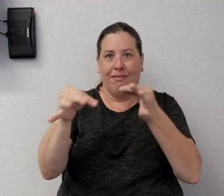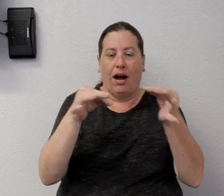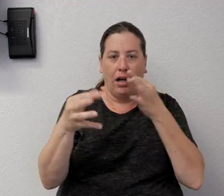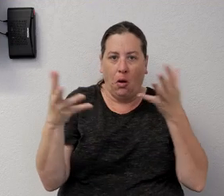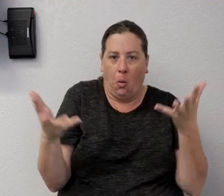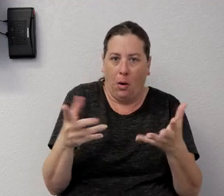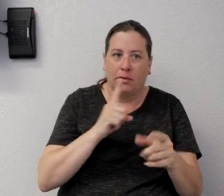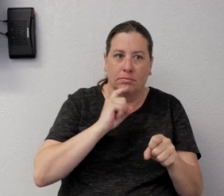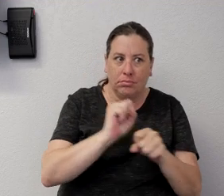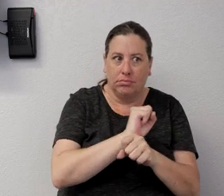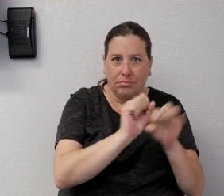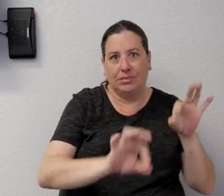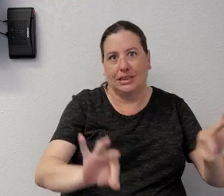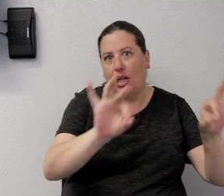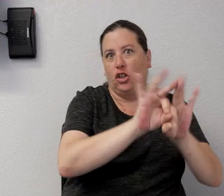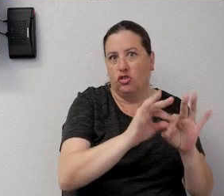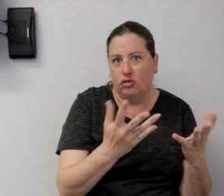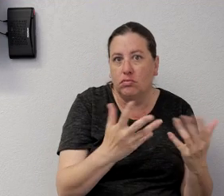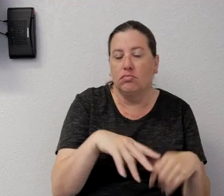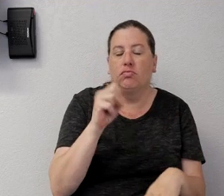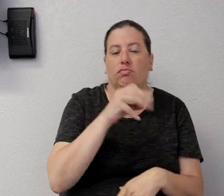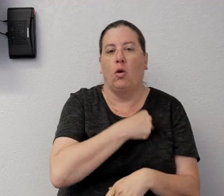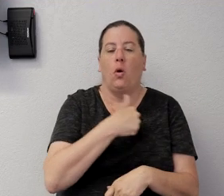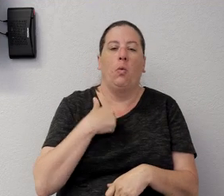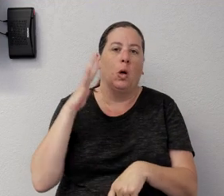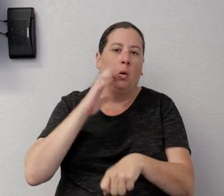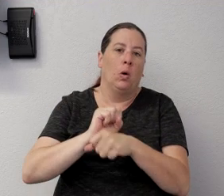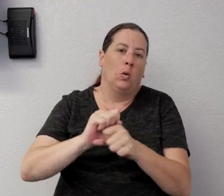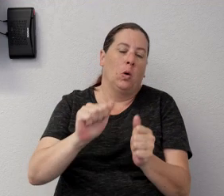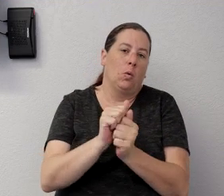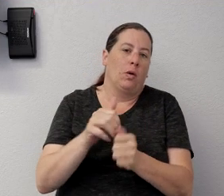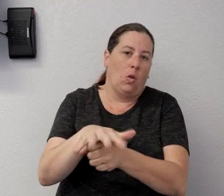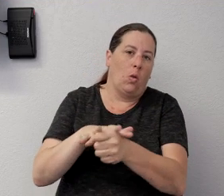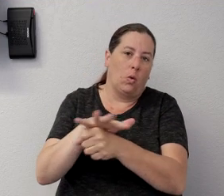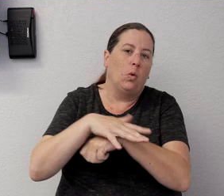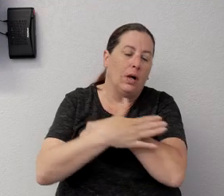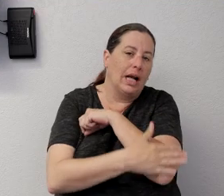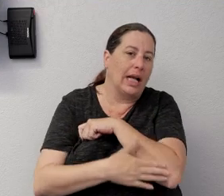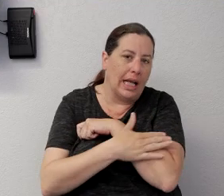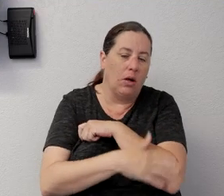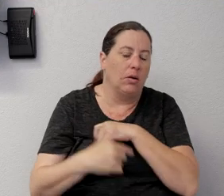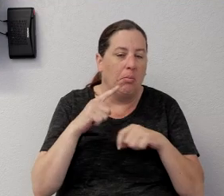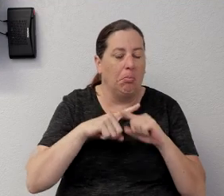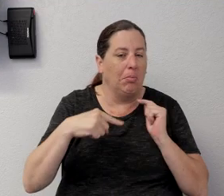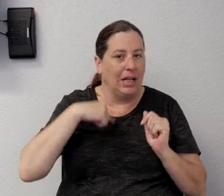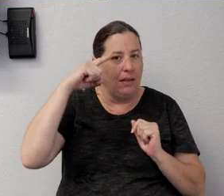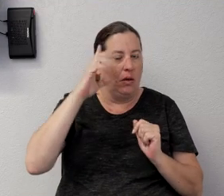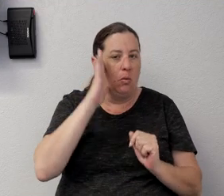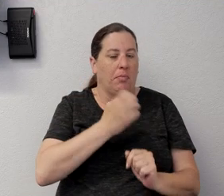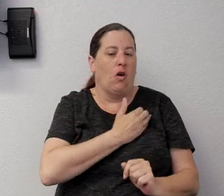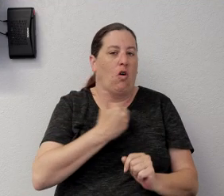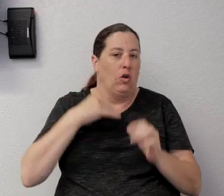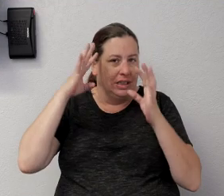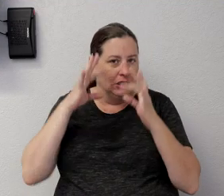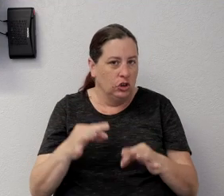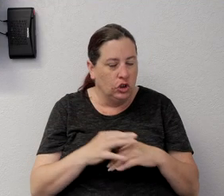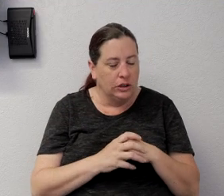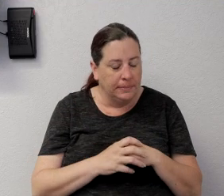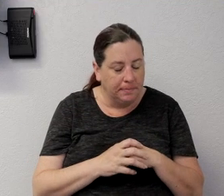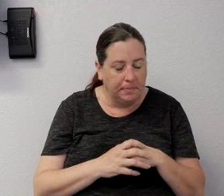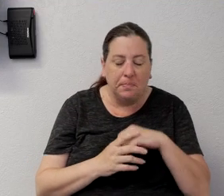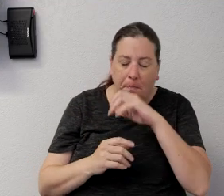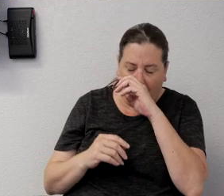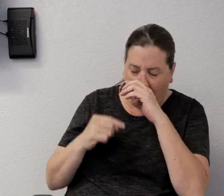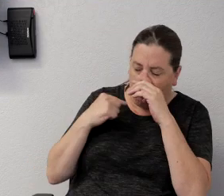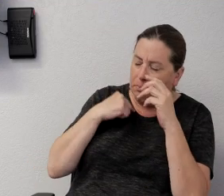work with our local county, but I think it'll primarily be our decision. I think a lot of it, too, is